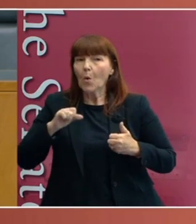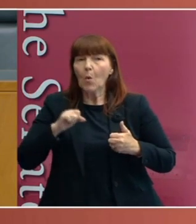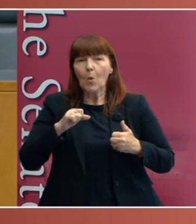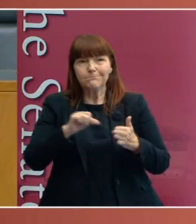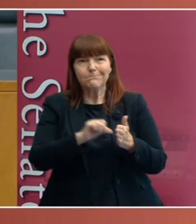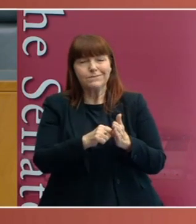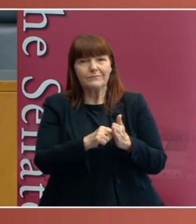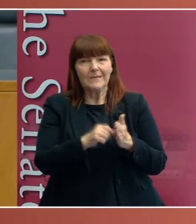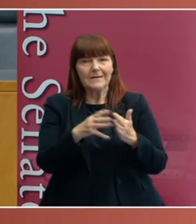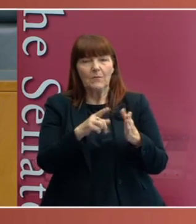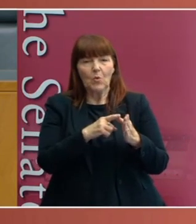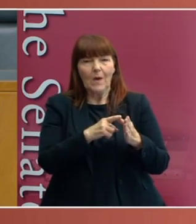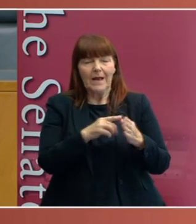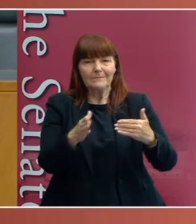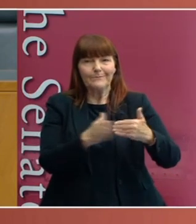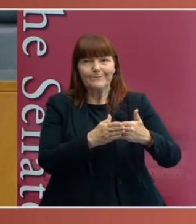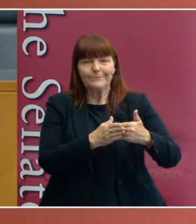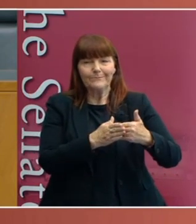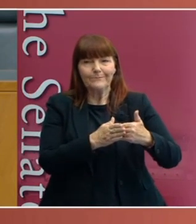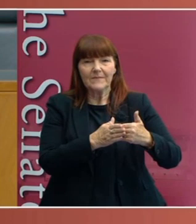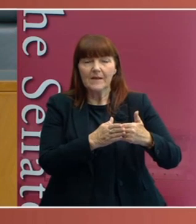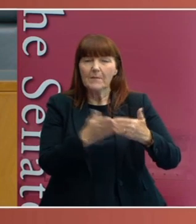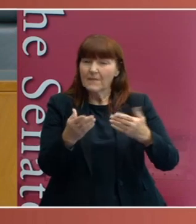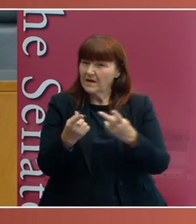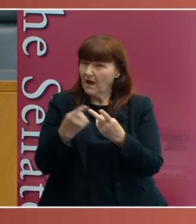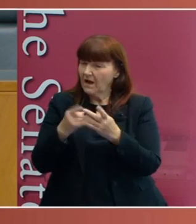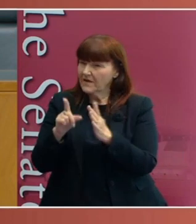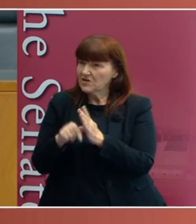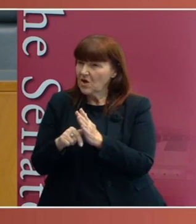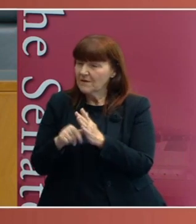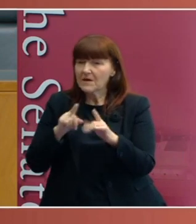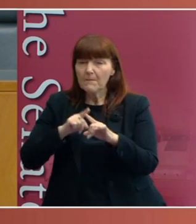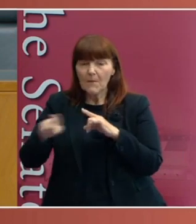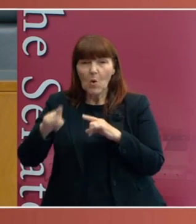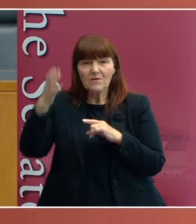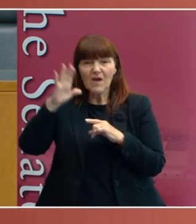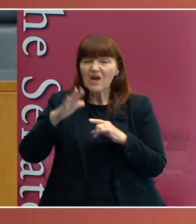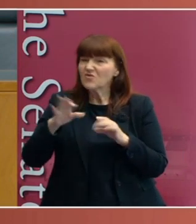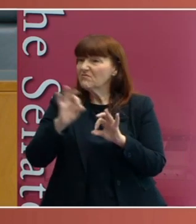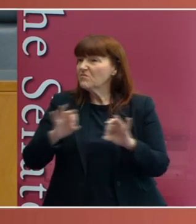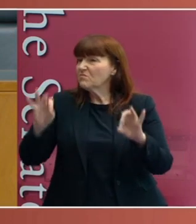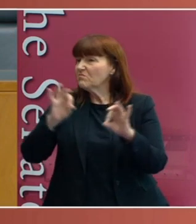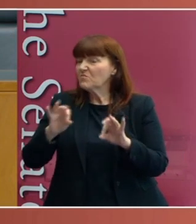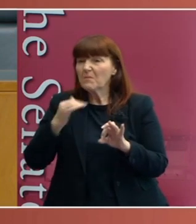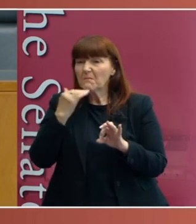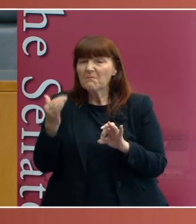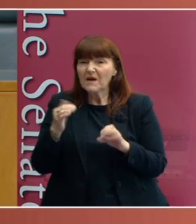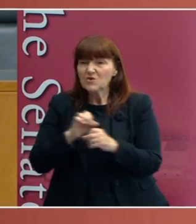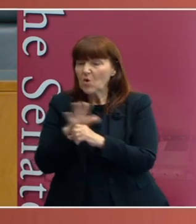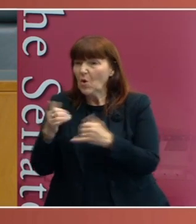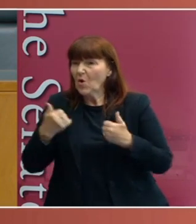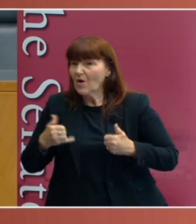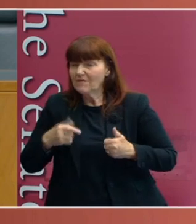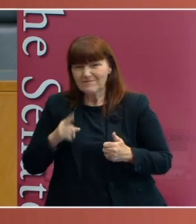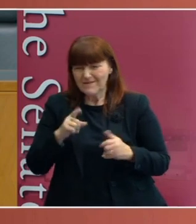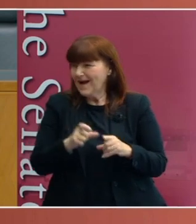border, you know, shut and it was justifiable in those circumstances. And there were other times where most of the country had no COVID at all and then it was much harder